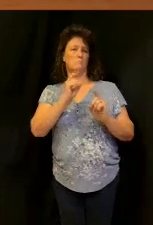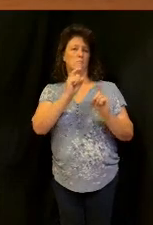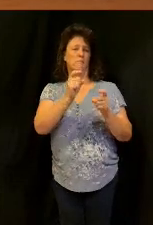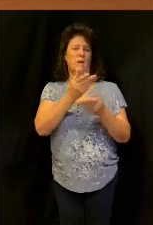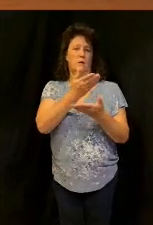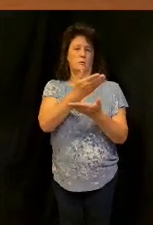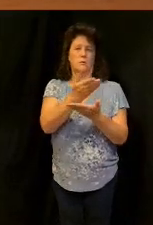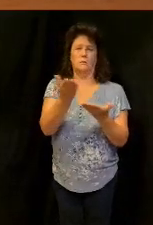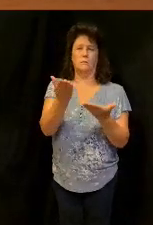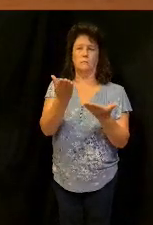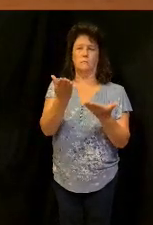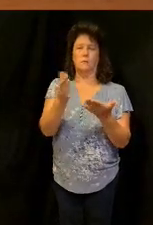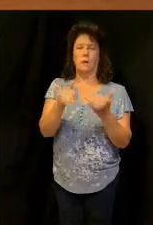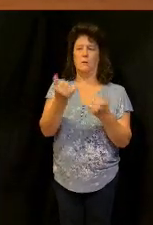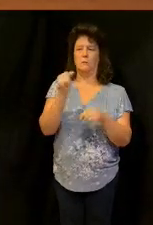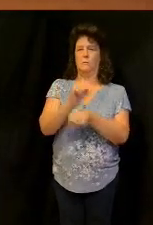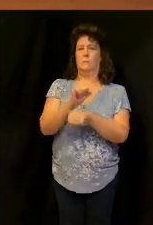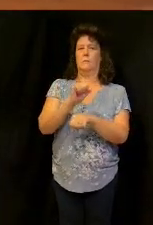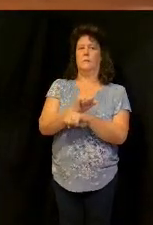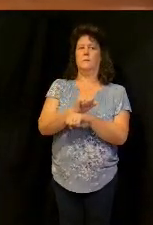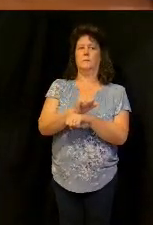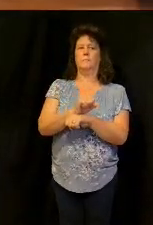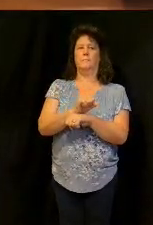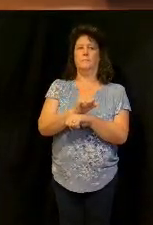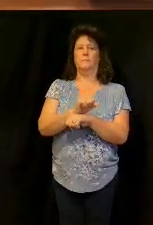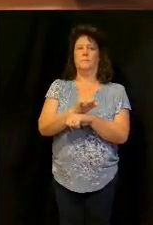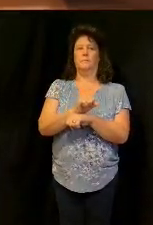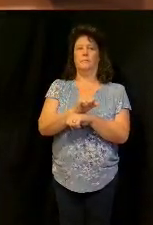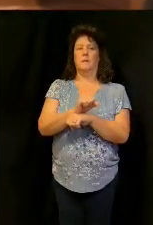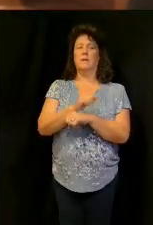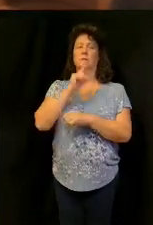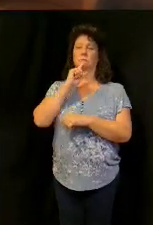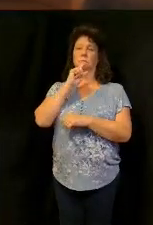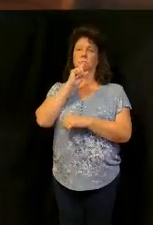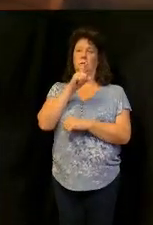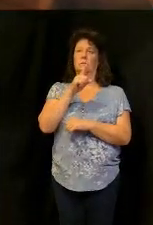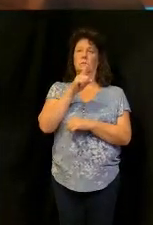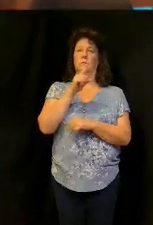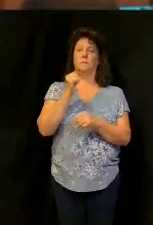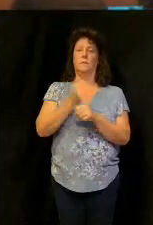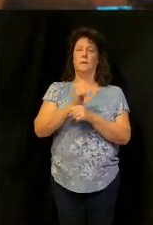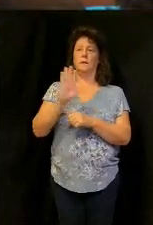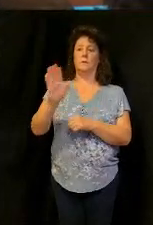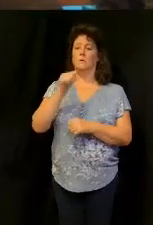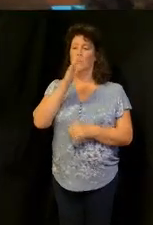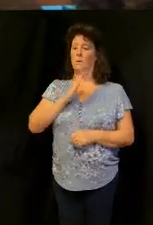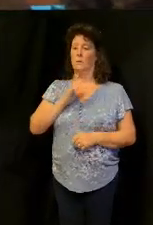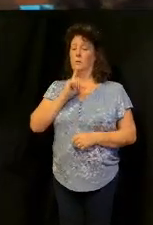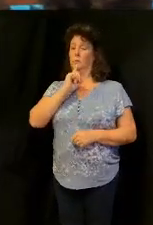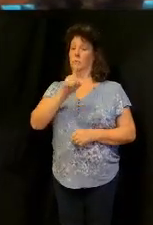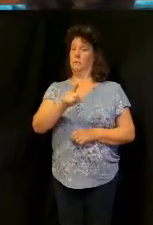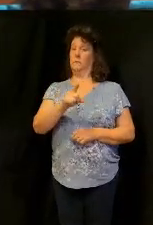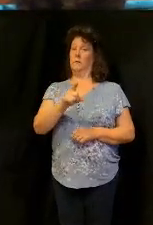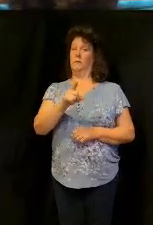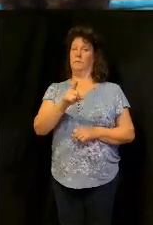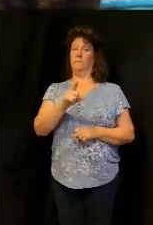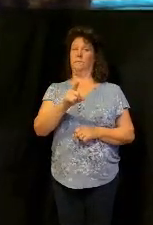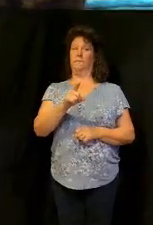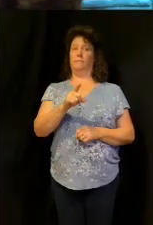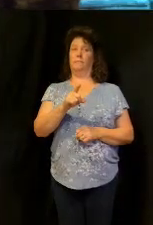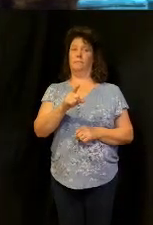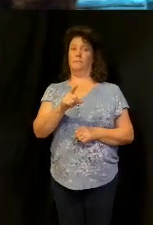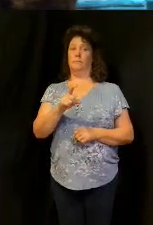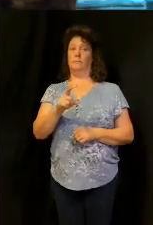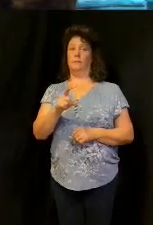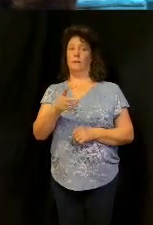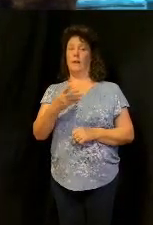so he said the way that I can do this is by actually getting her to respond and give to the man of